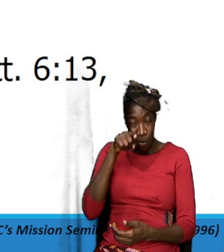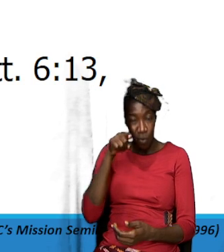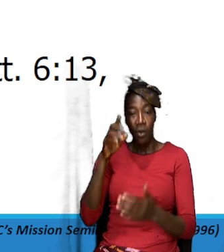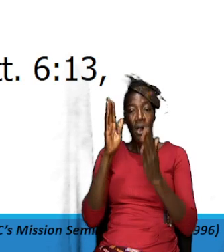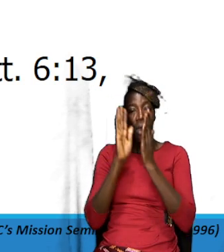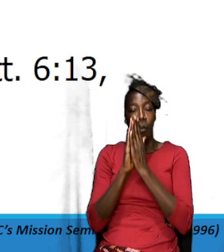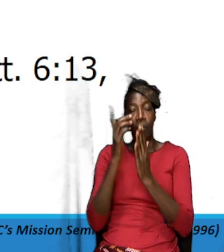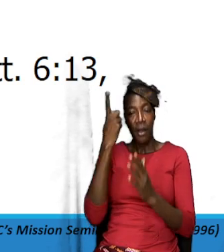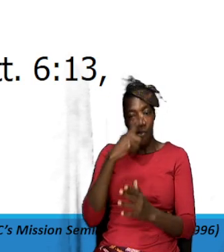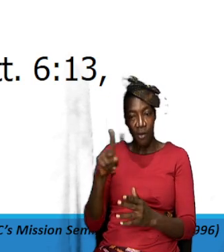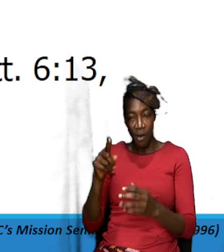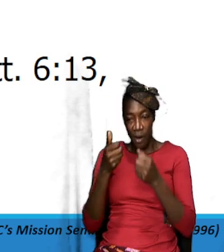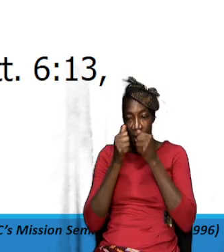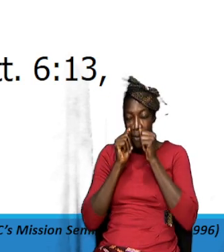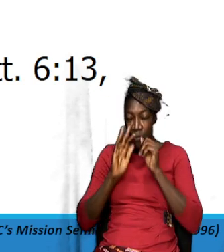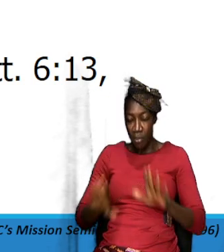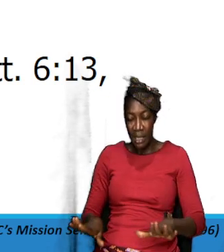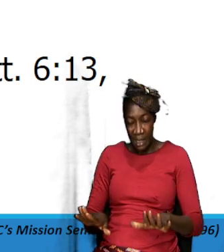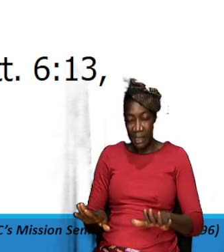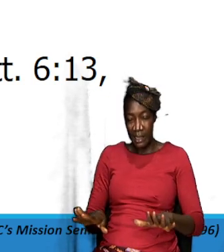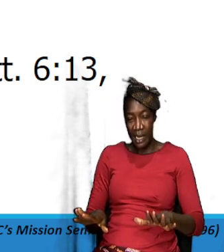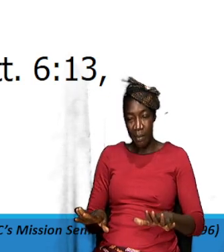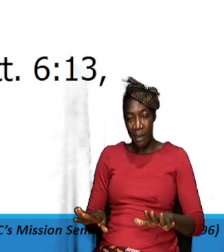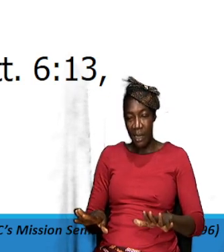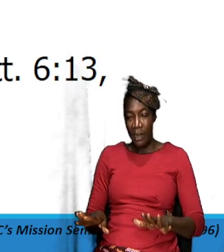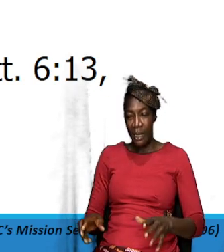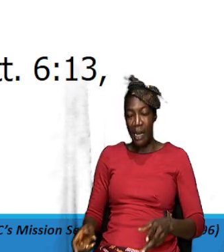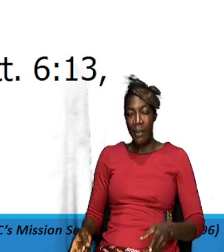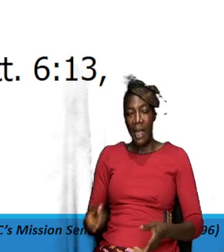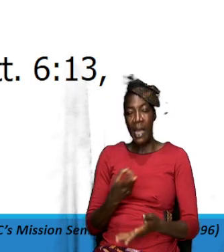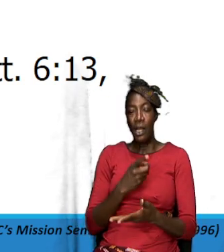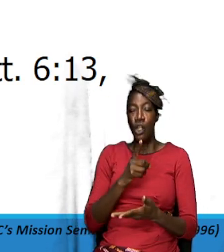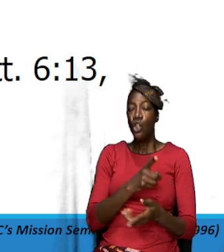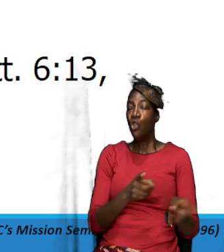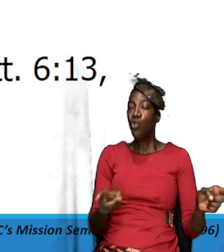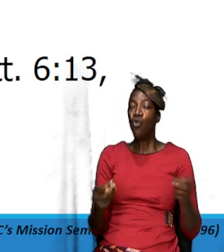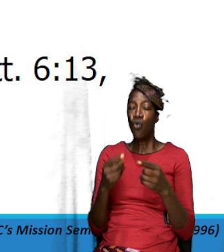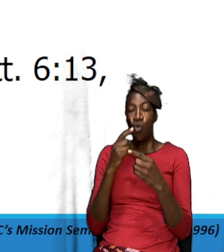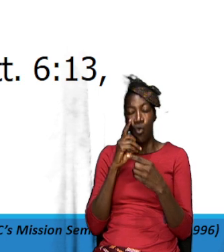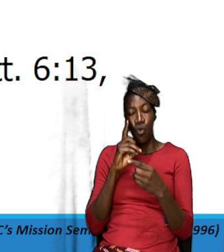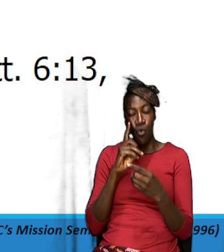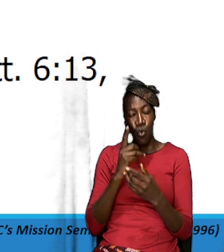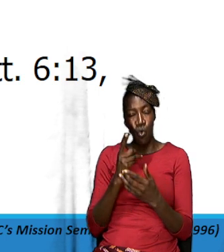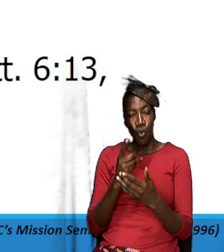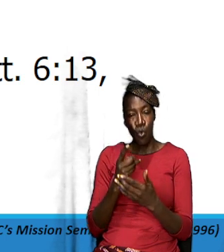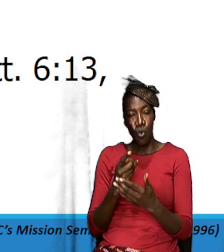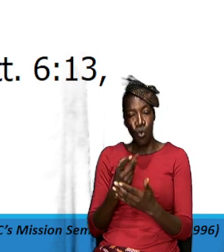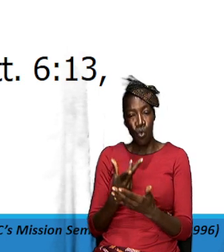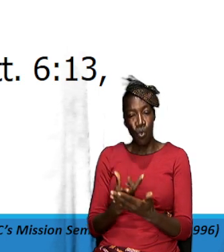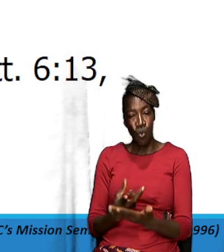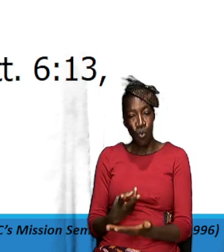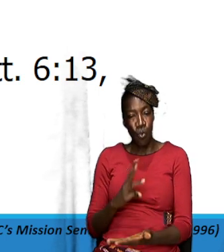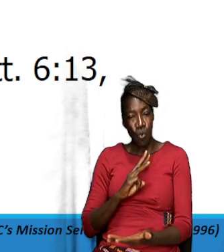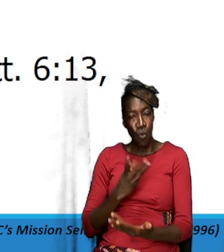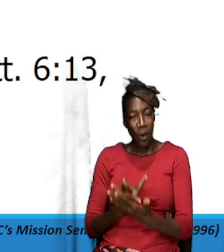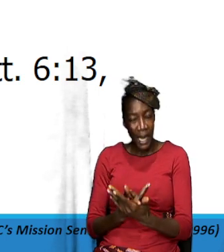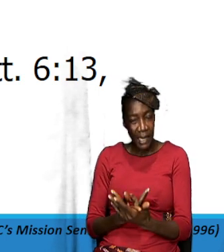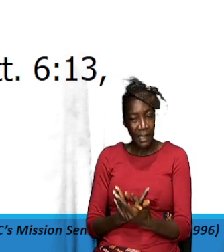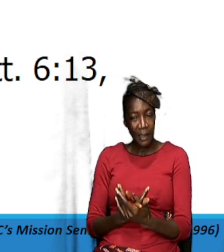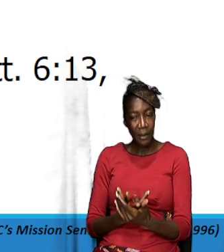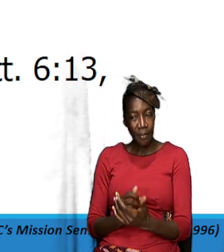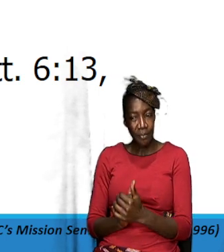God will that they will strive and do well and all of that it's very difficult for you to hate that person and so